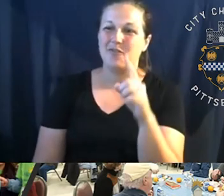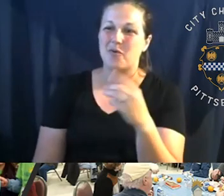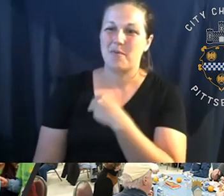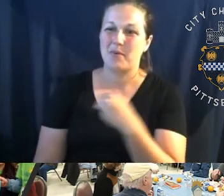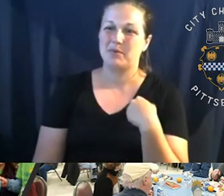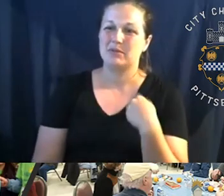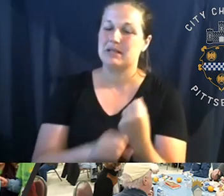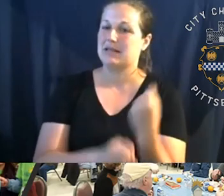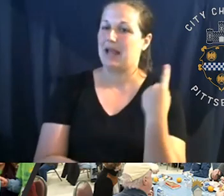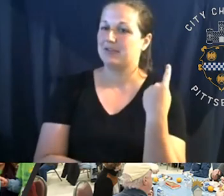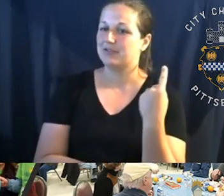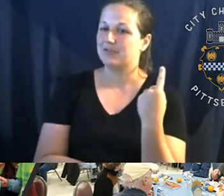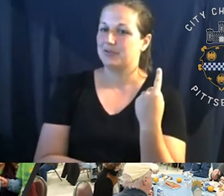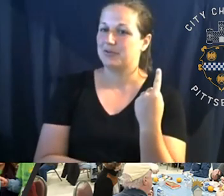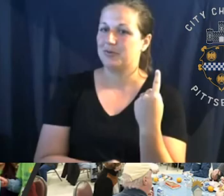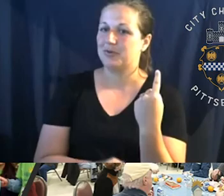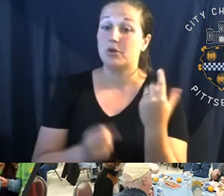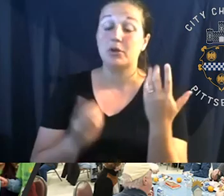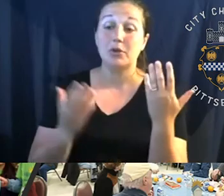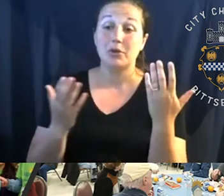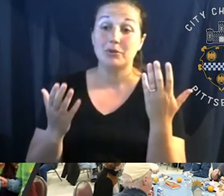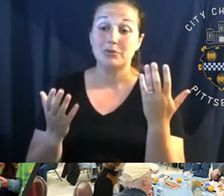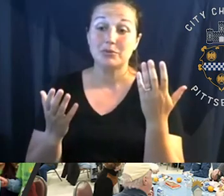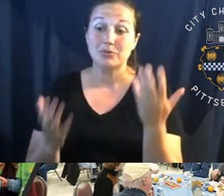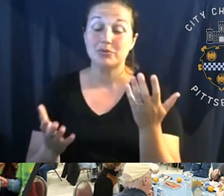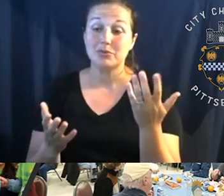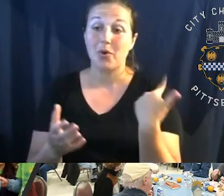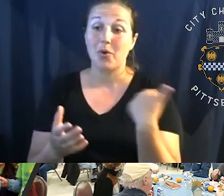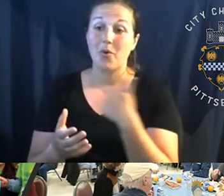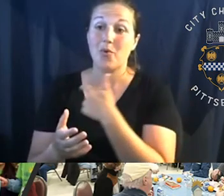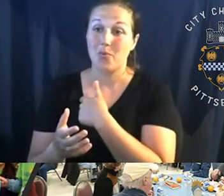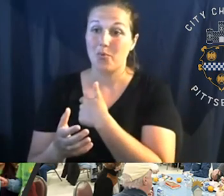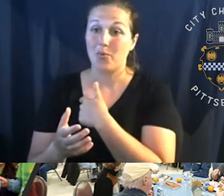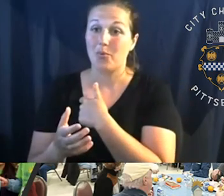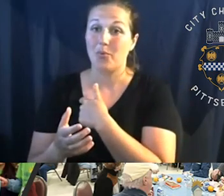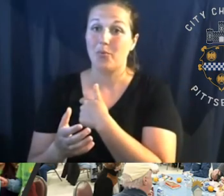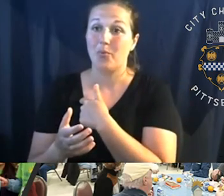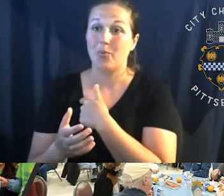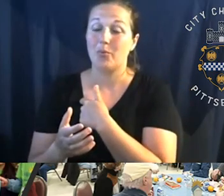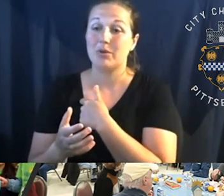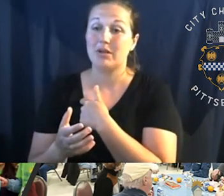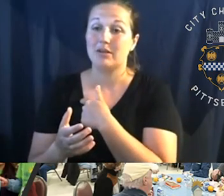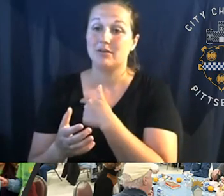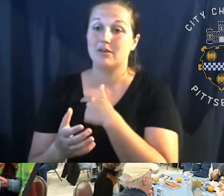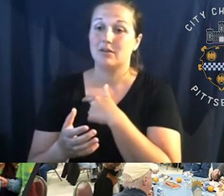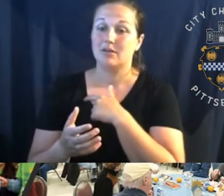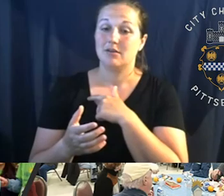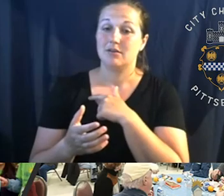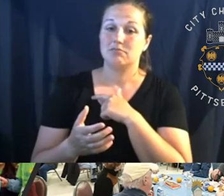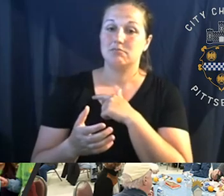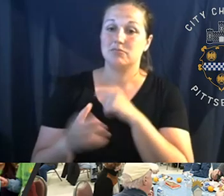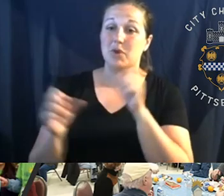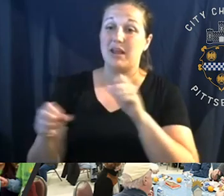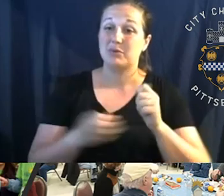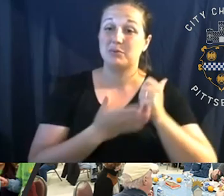year. Um, so we, we, we touch a lot of, um, folks in a lot of communities in a lot of ways.